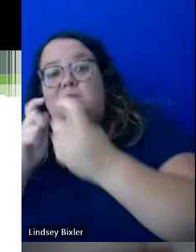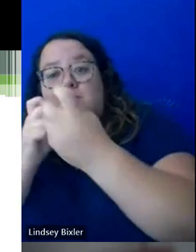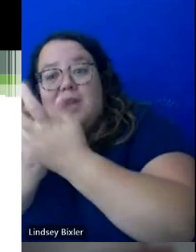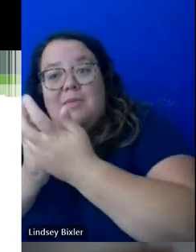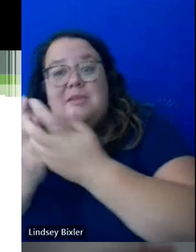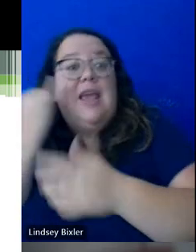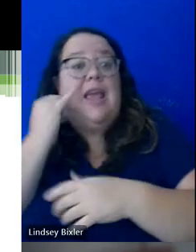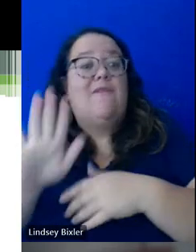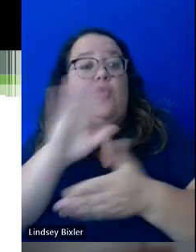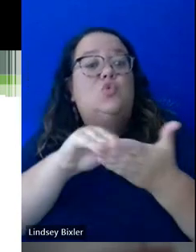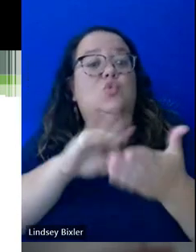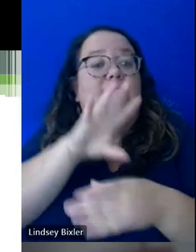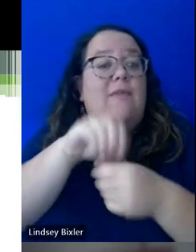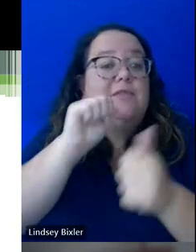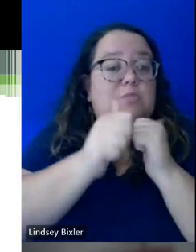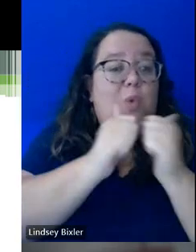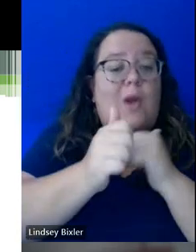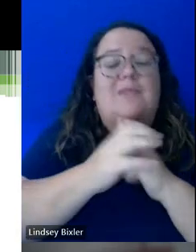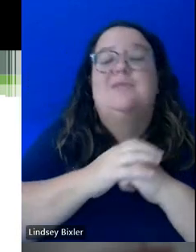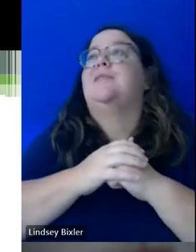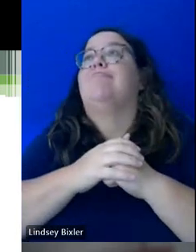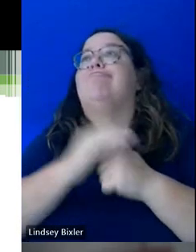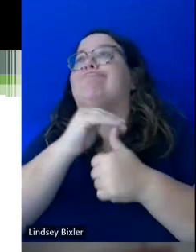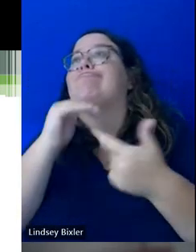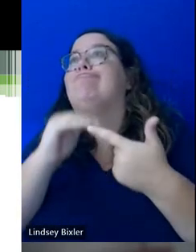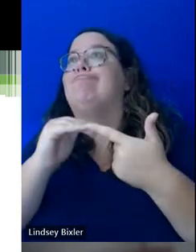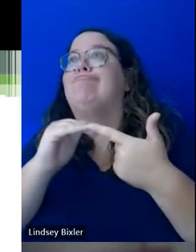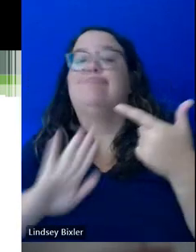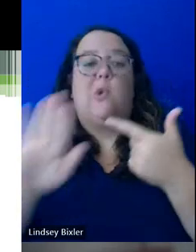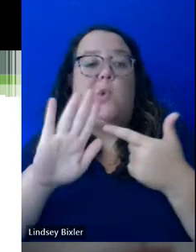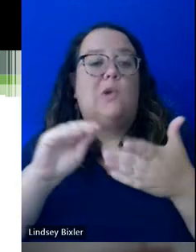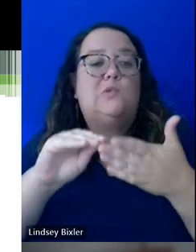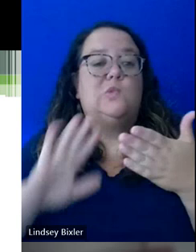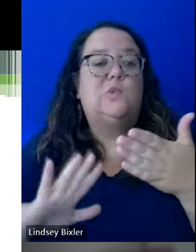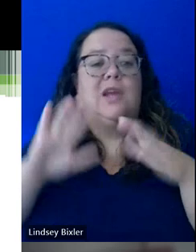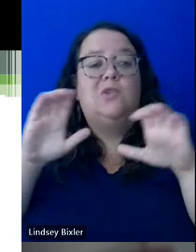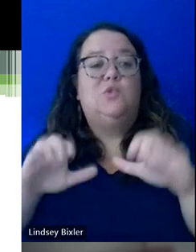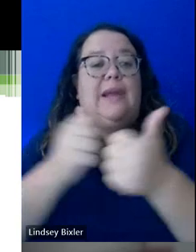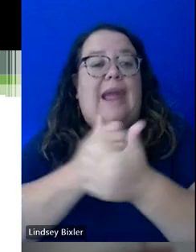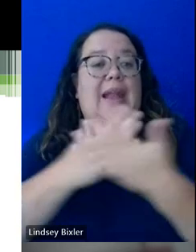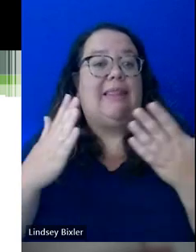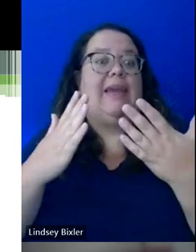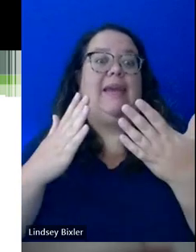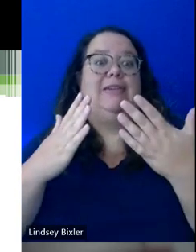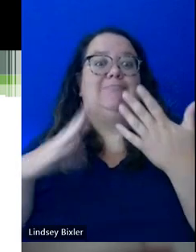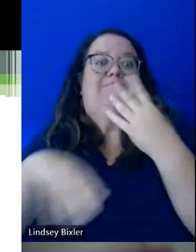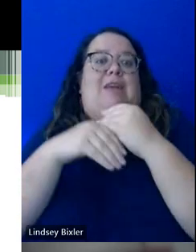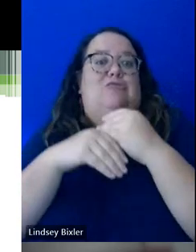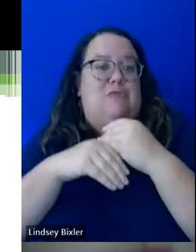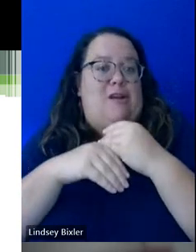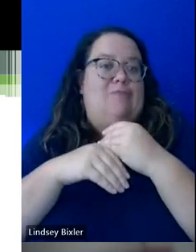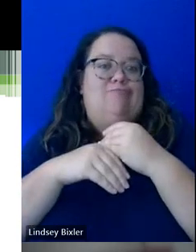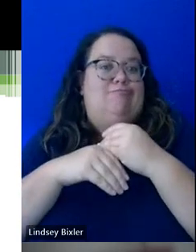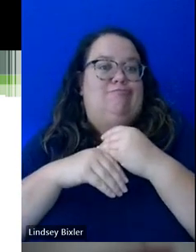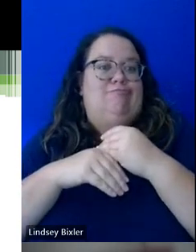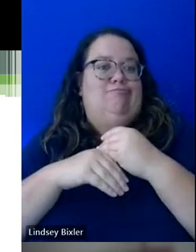sports. If your student is doing anything that is extracurricular, we put accommodations